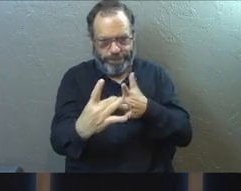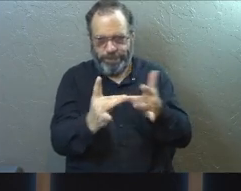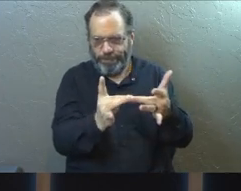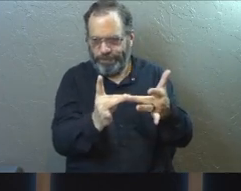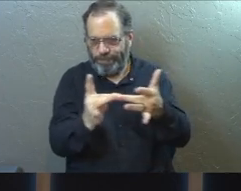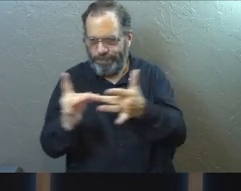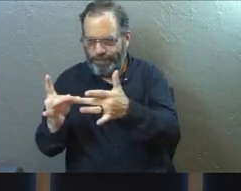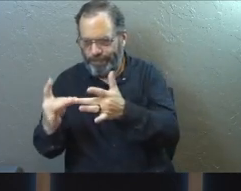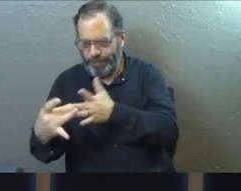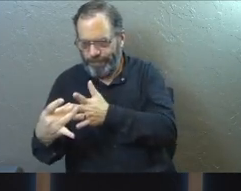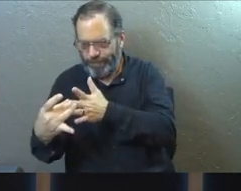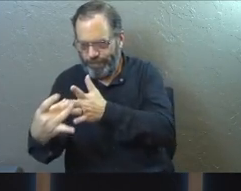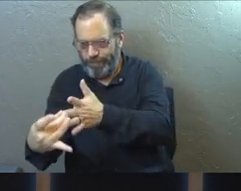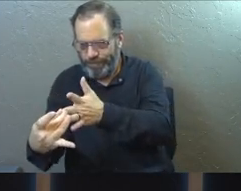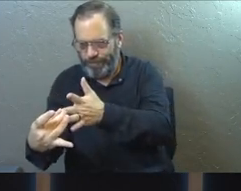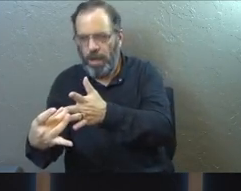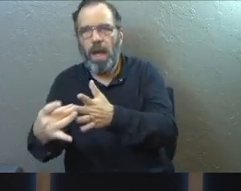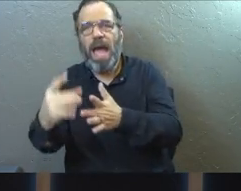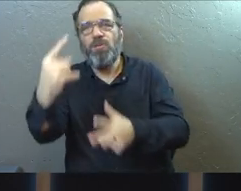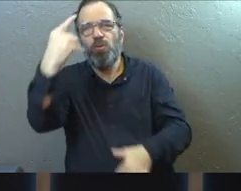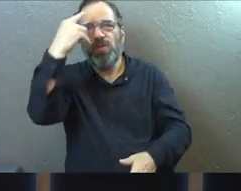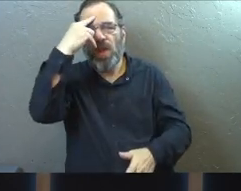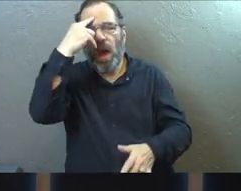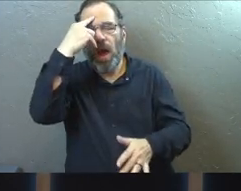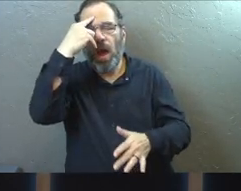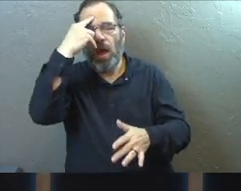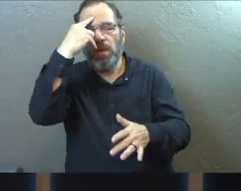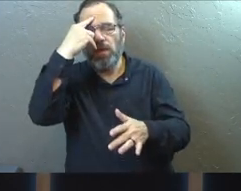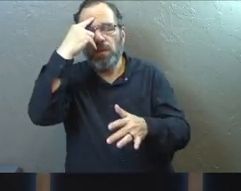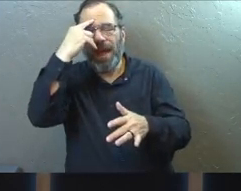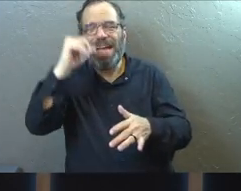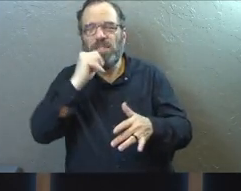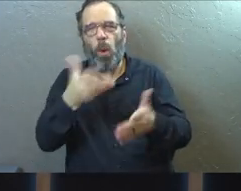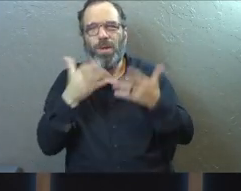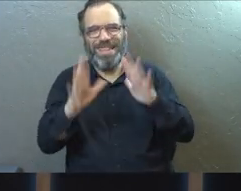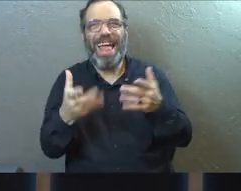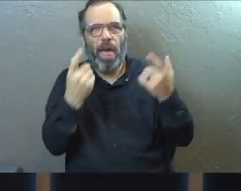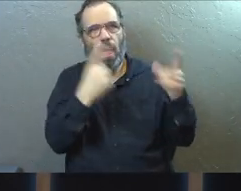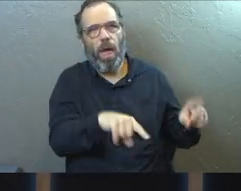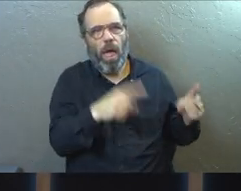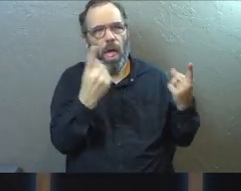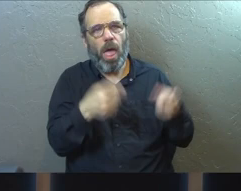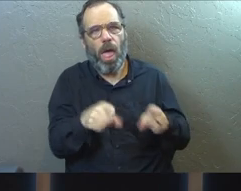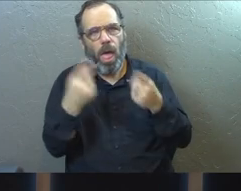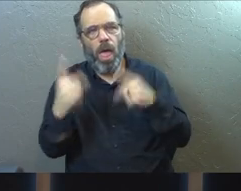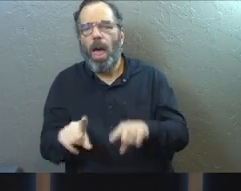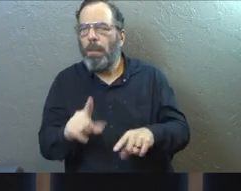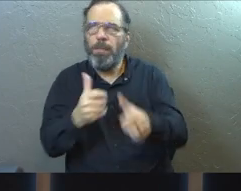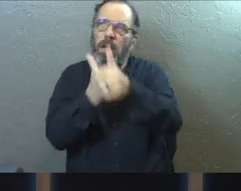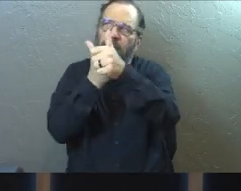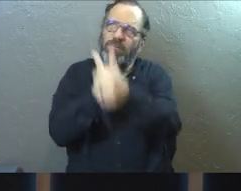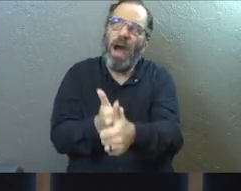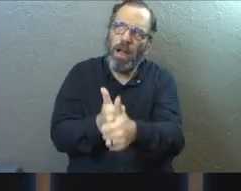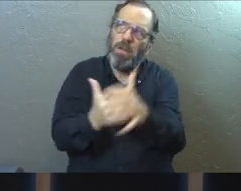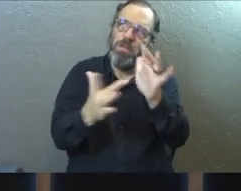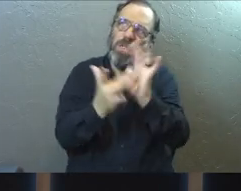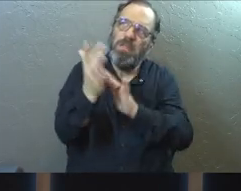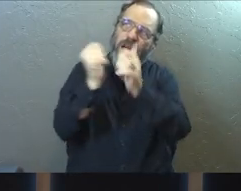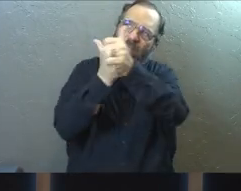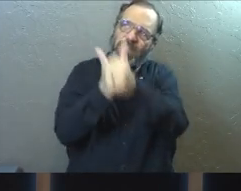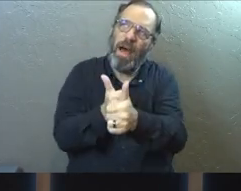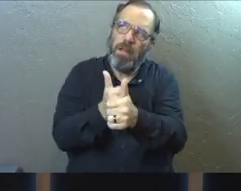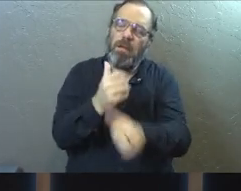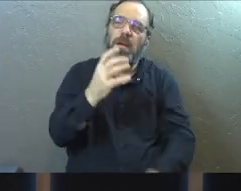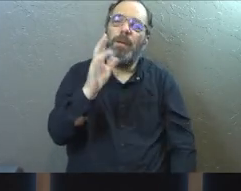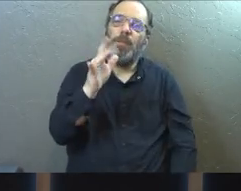be careful about things and you can take your thoughts captive and not just let these things happen to you, but you can follow Jesus and you can